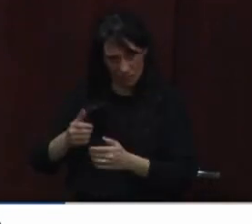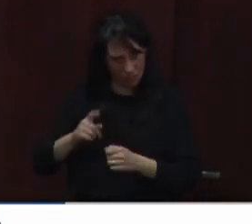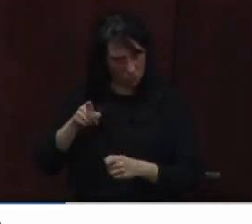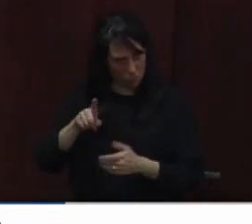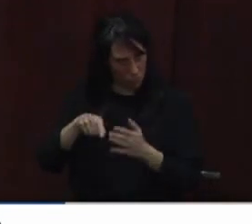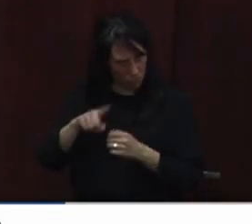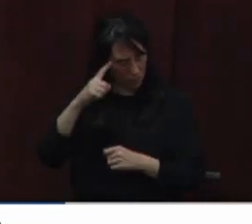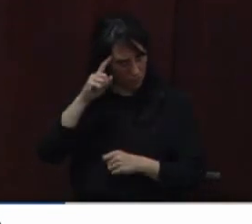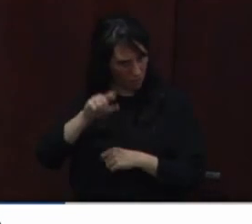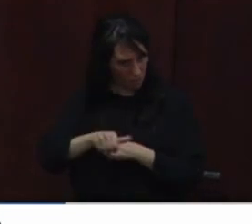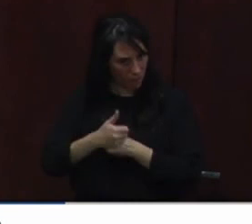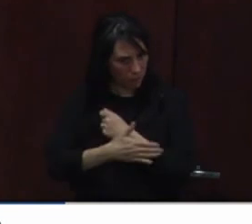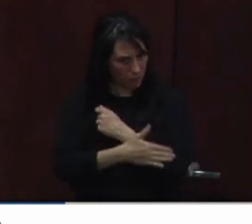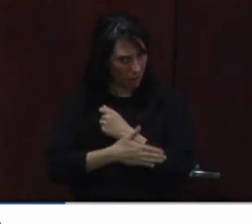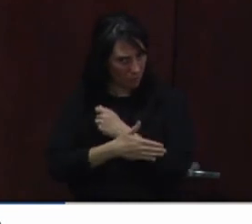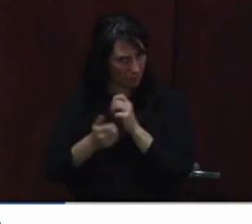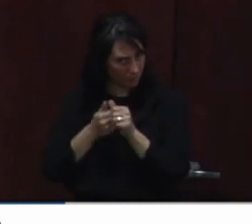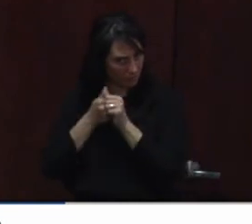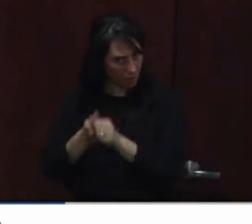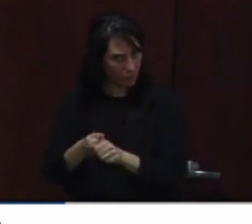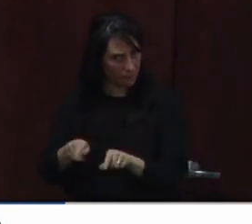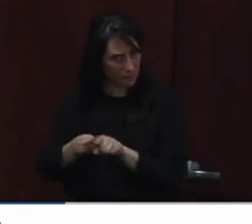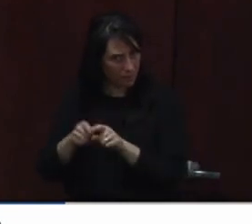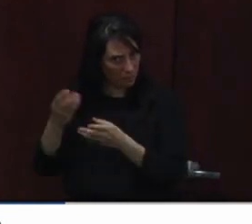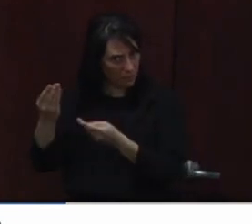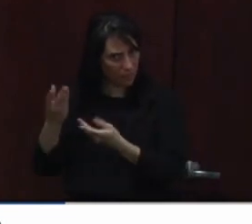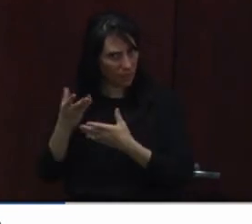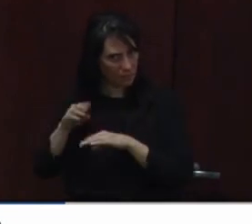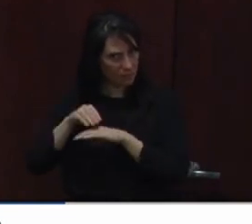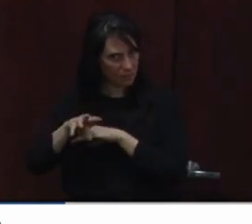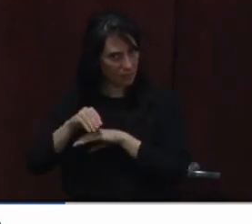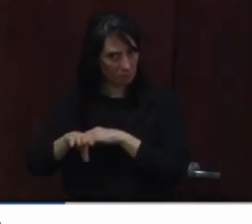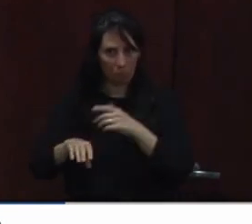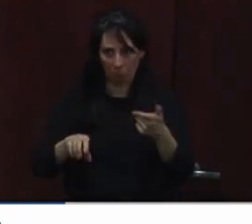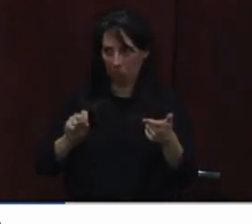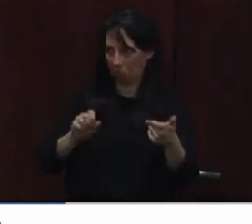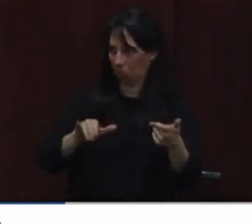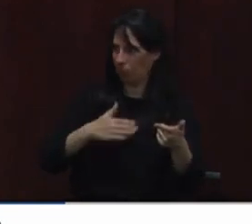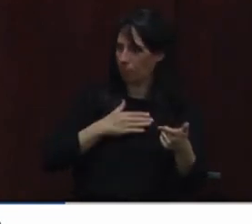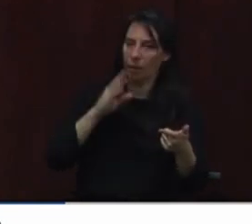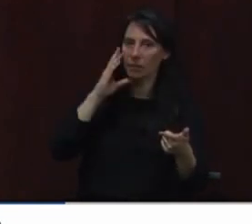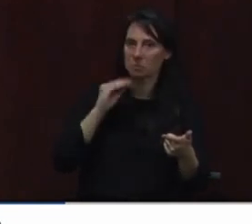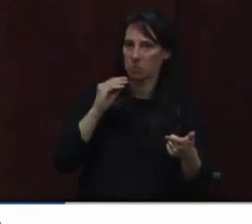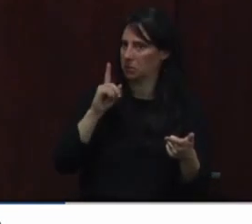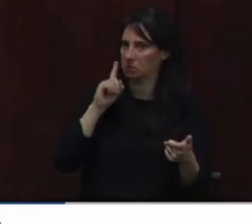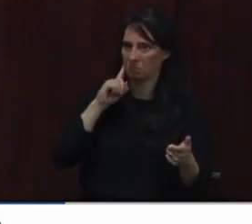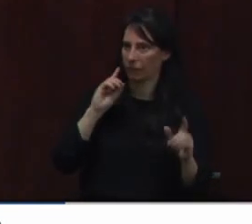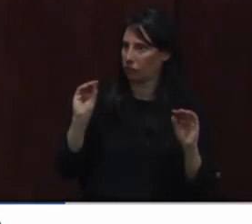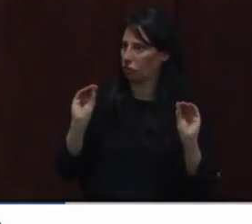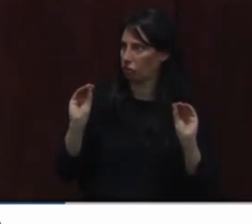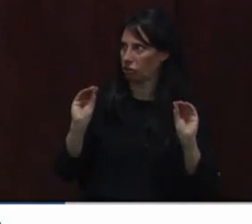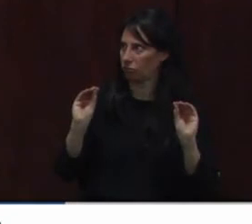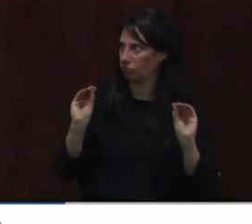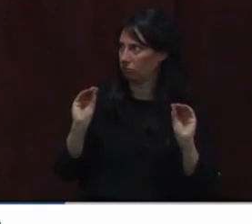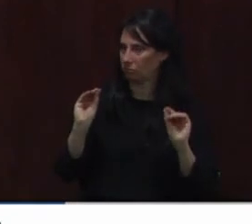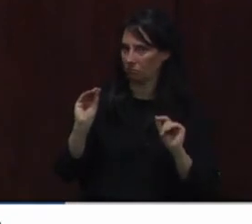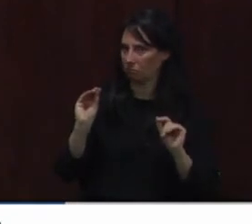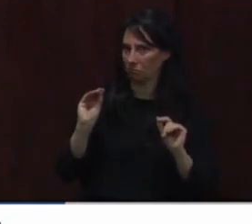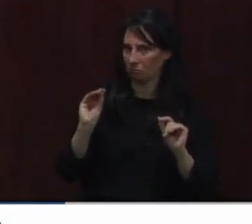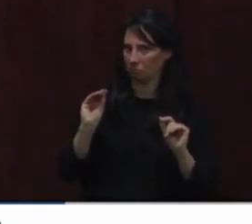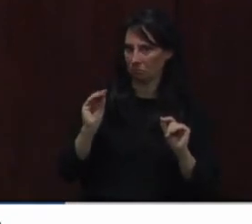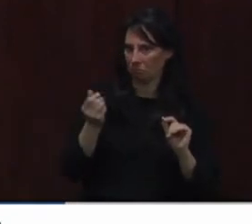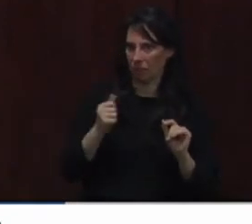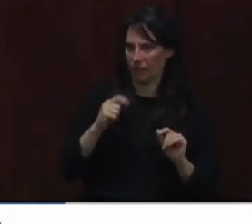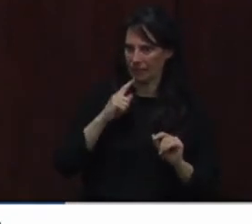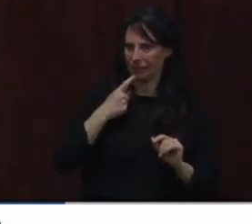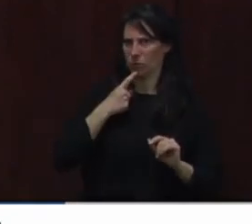so. That's been my experience particularly out here in the West but I haven't heard any egregious sort